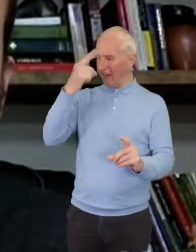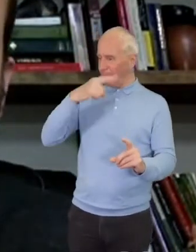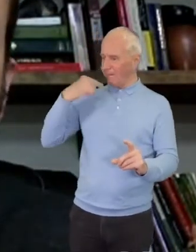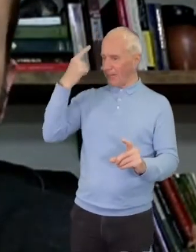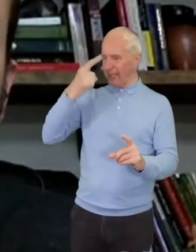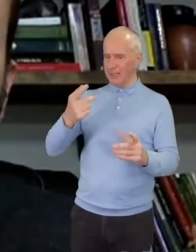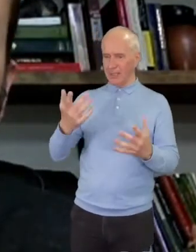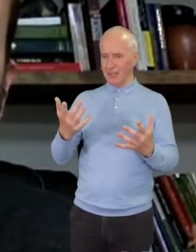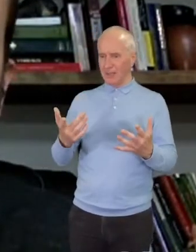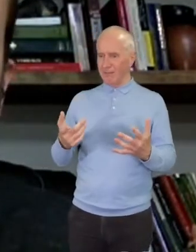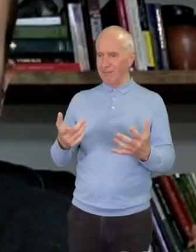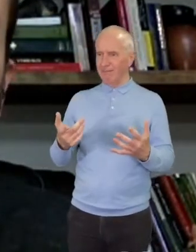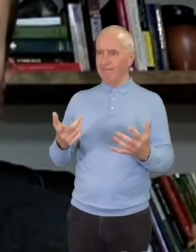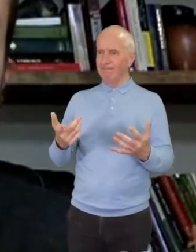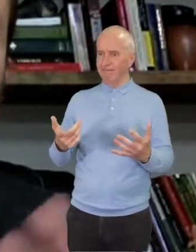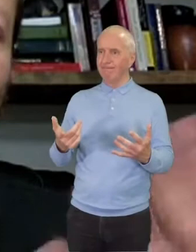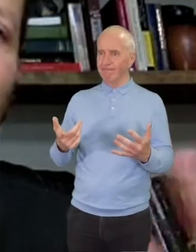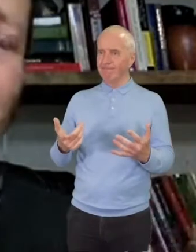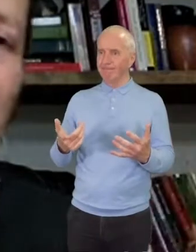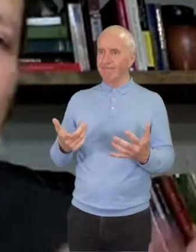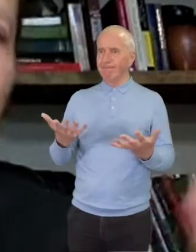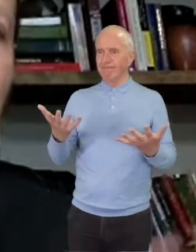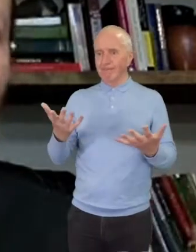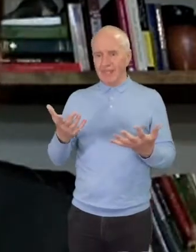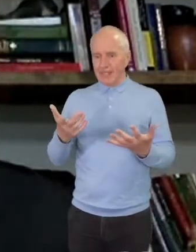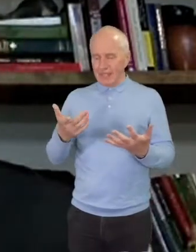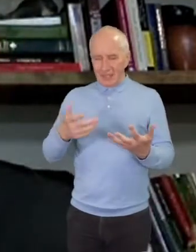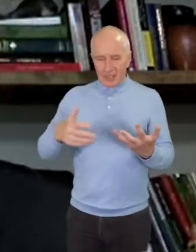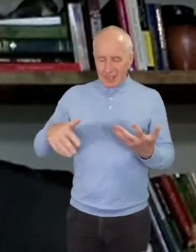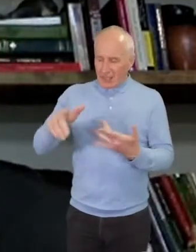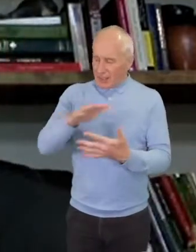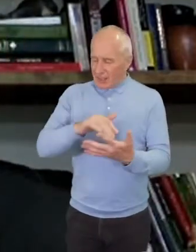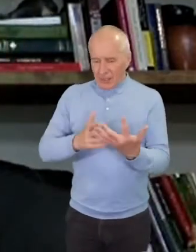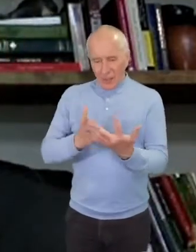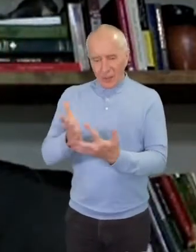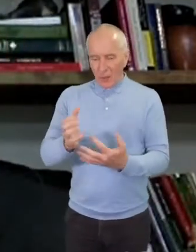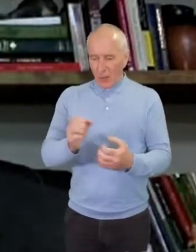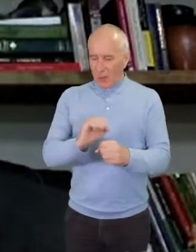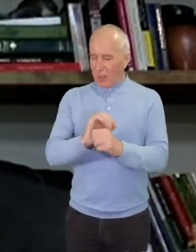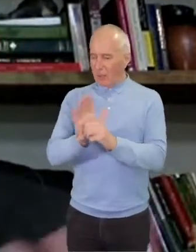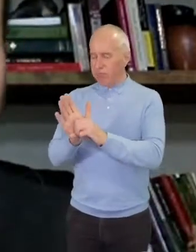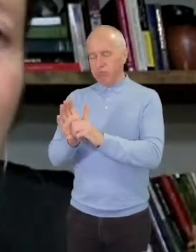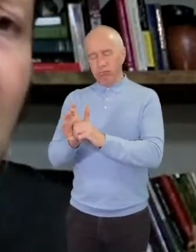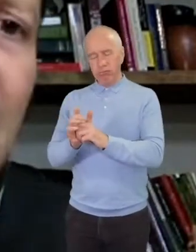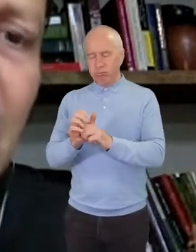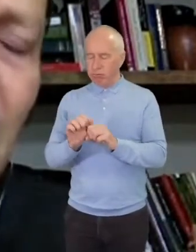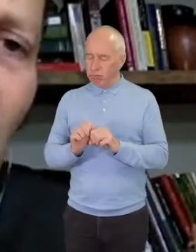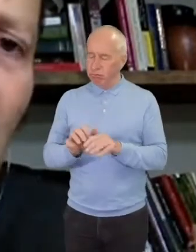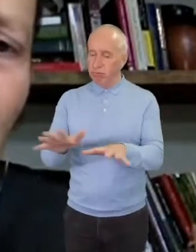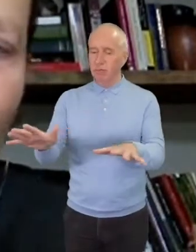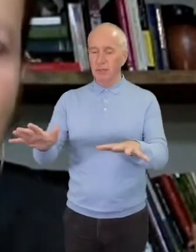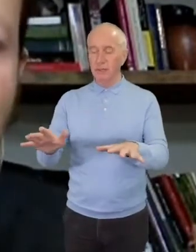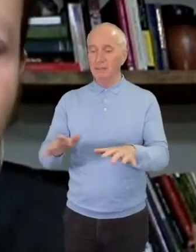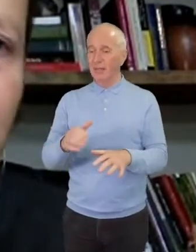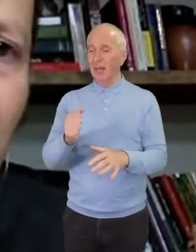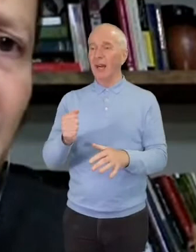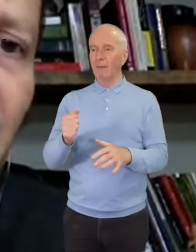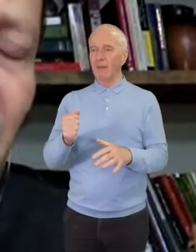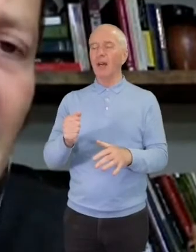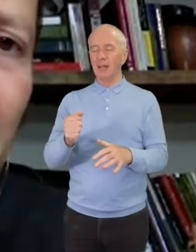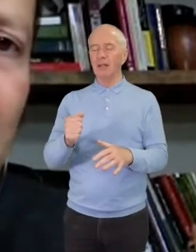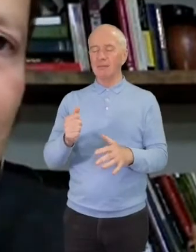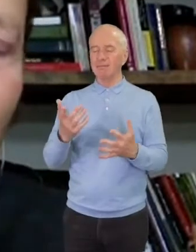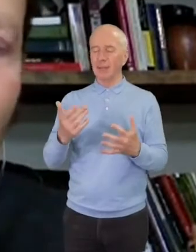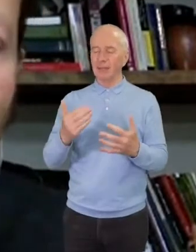in the midst of the pandemic, you know, we've had this reckoning around racial